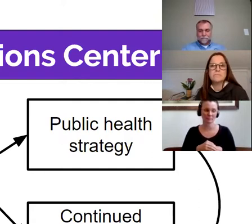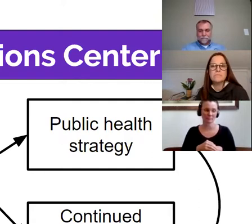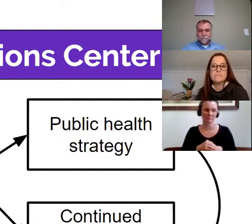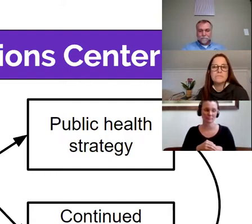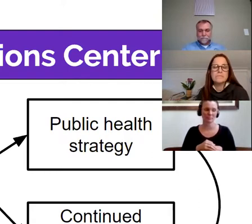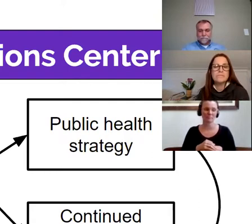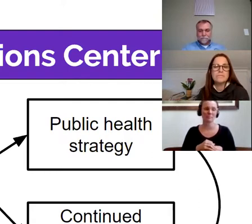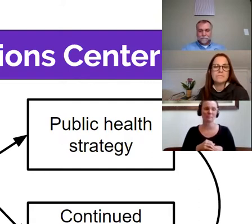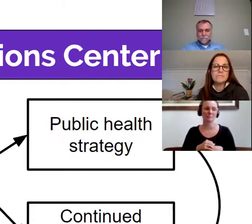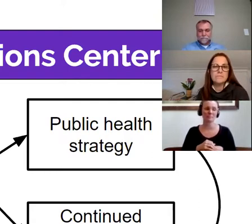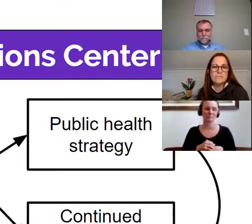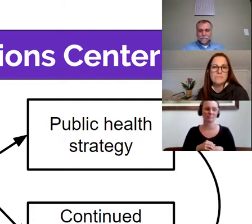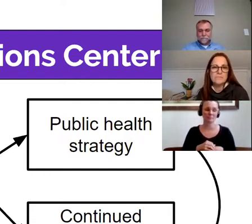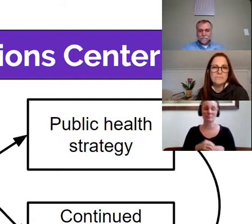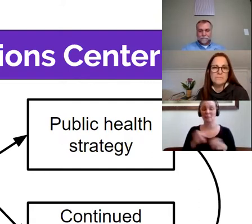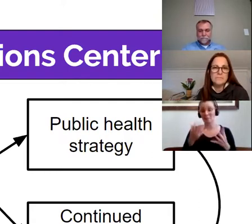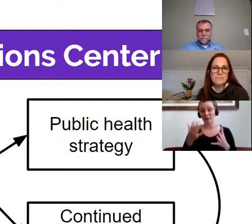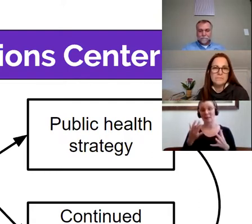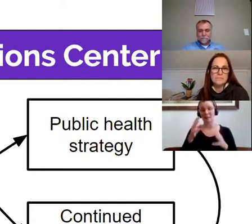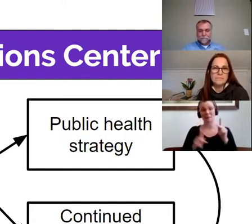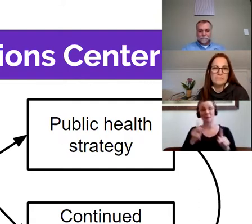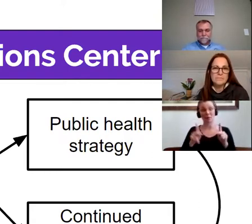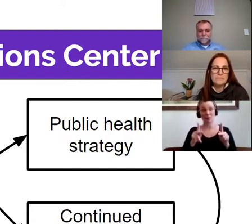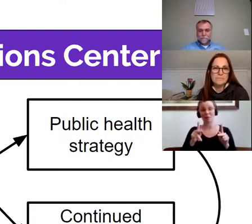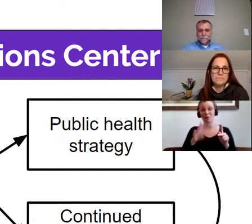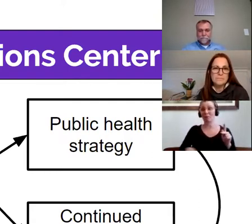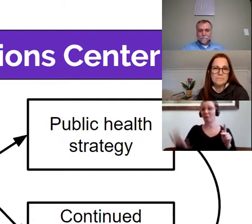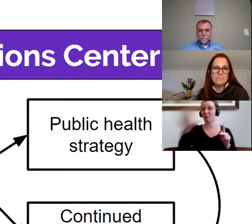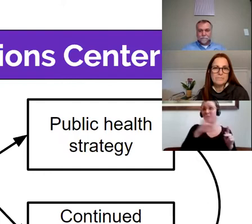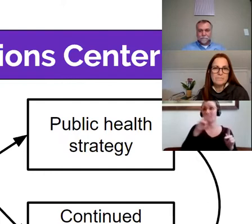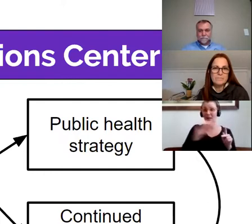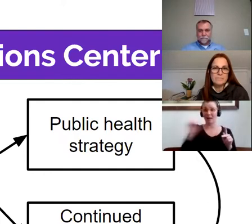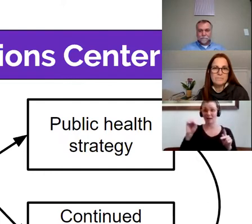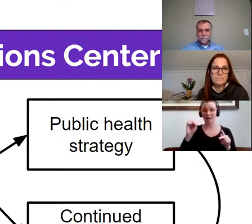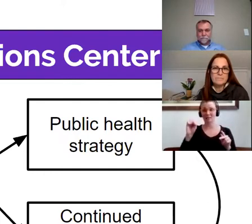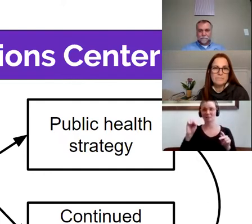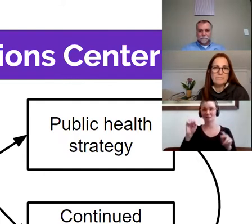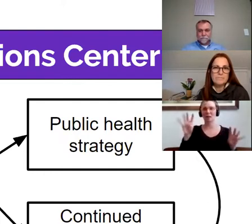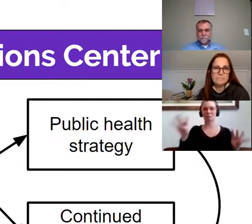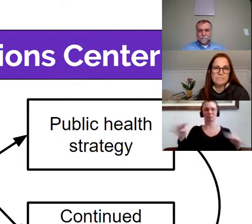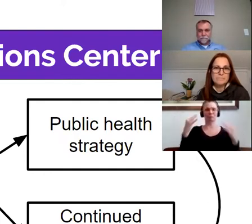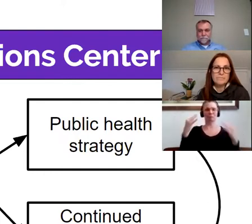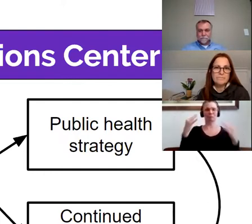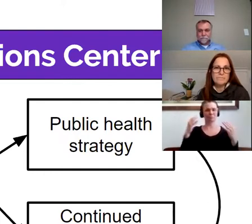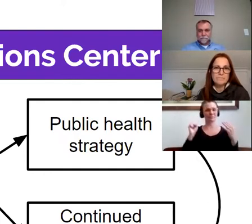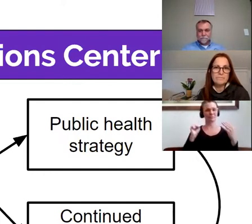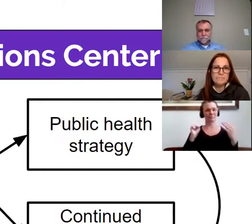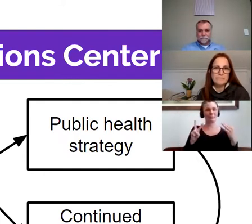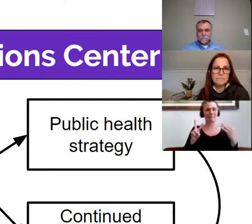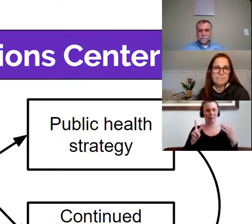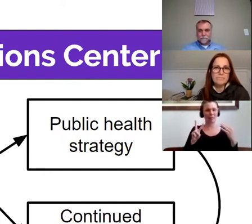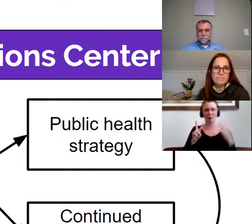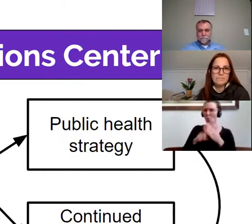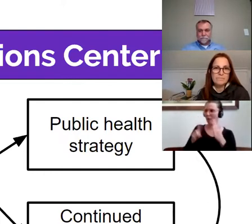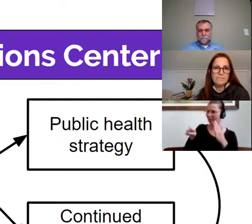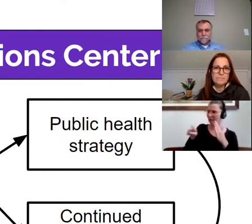Summable as how we set the standard to be nimble, be quick, be decisive and show leadership and come together